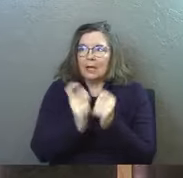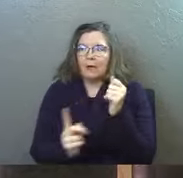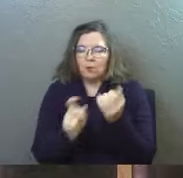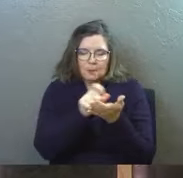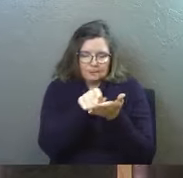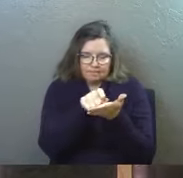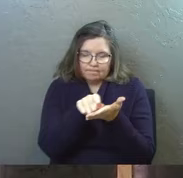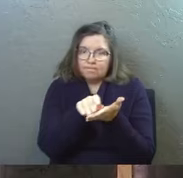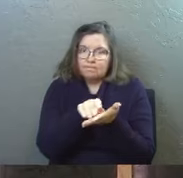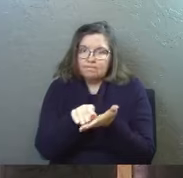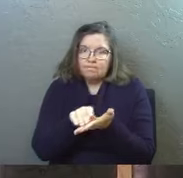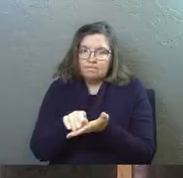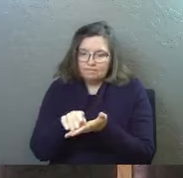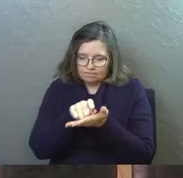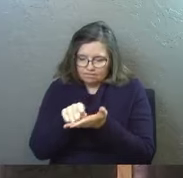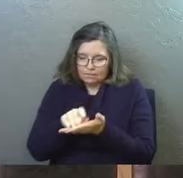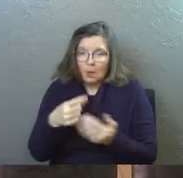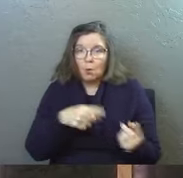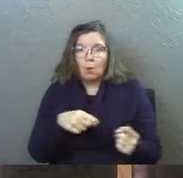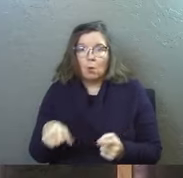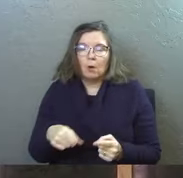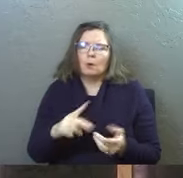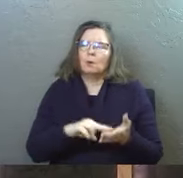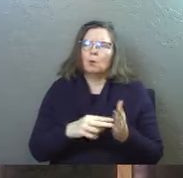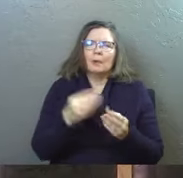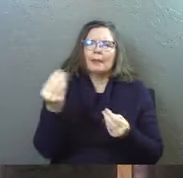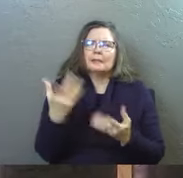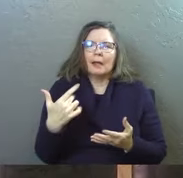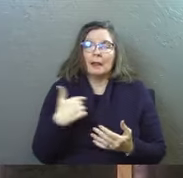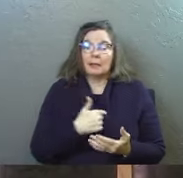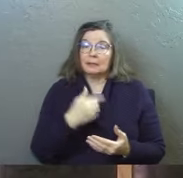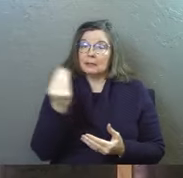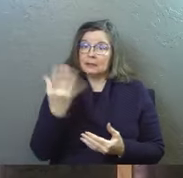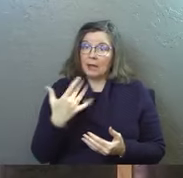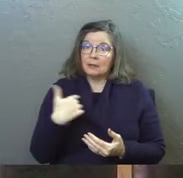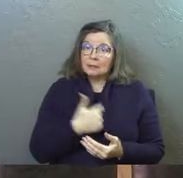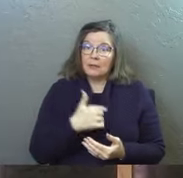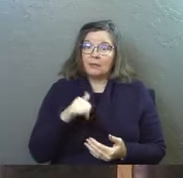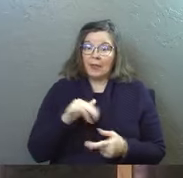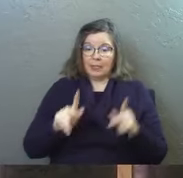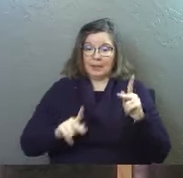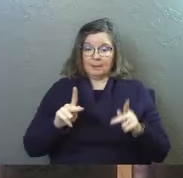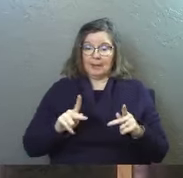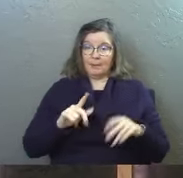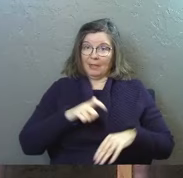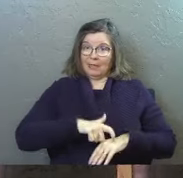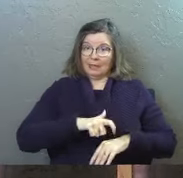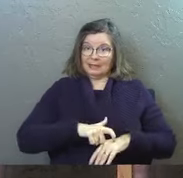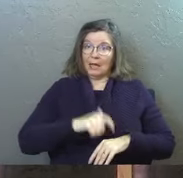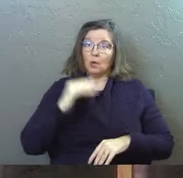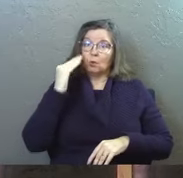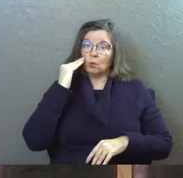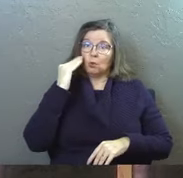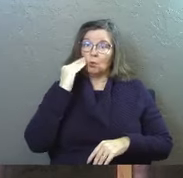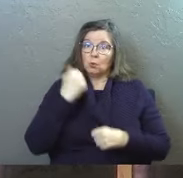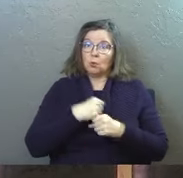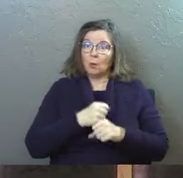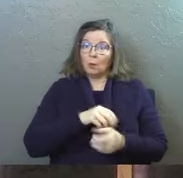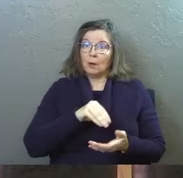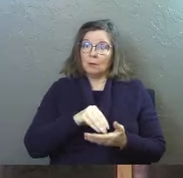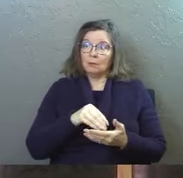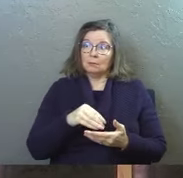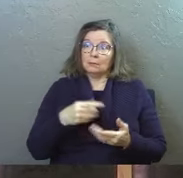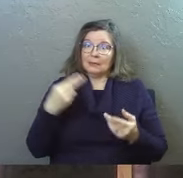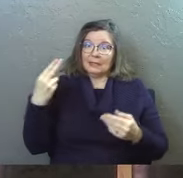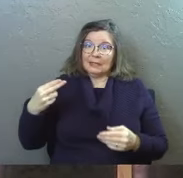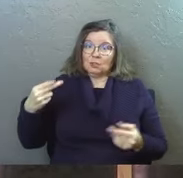possibly interview about what had gone on. Now, what does that tell us? That tells us that the people at that time knew they were making history.